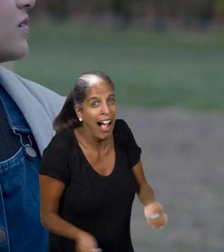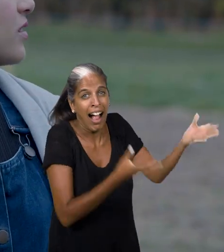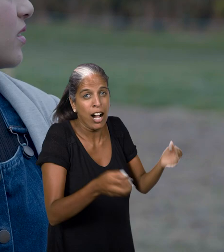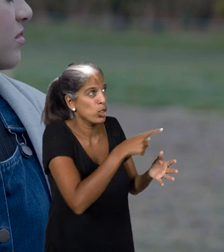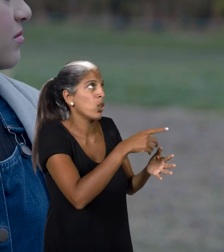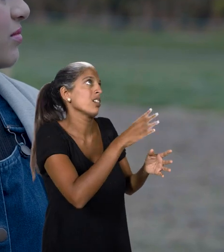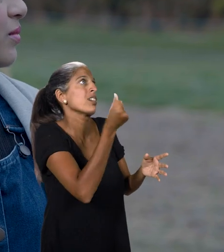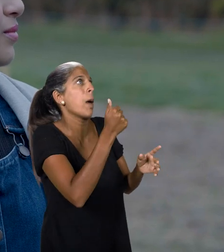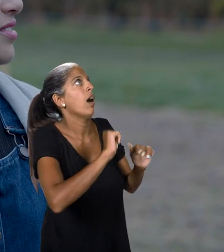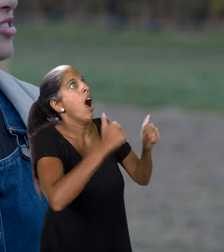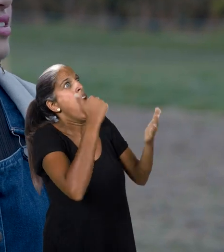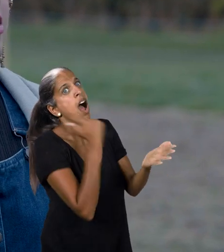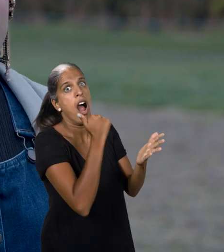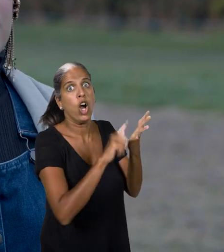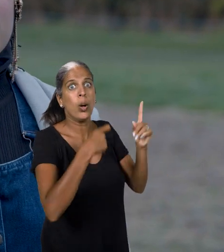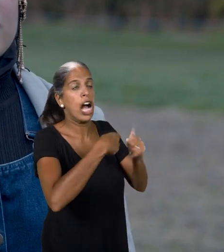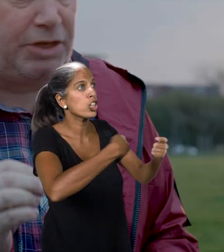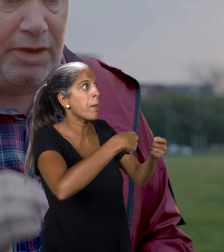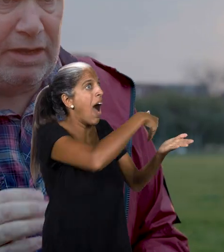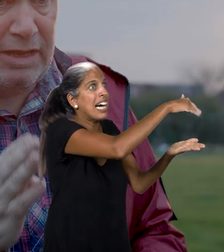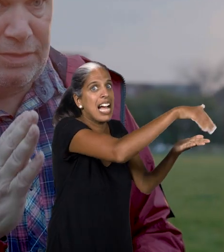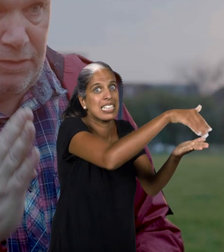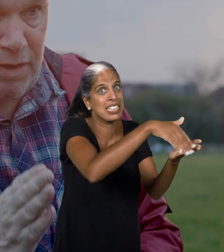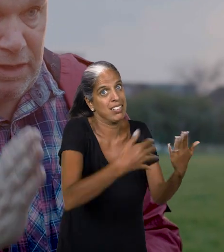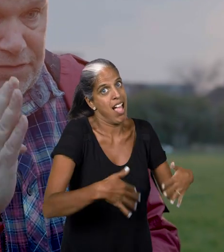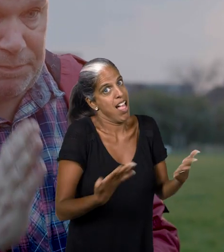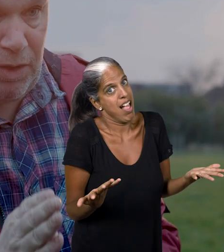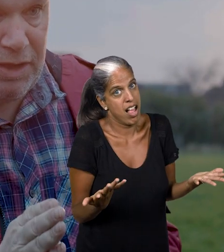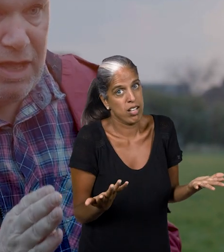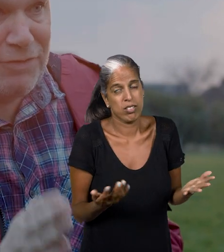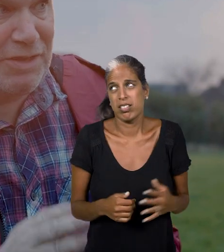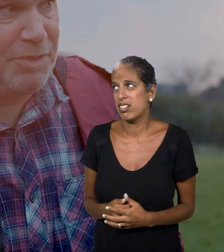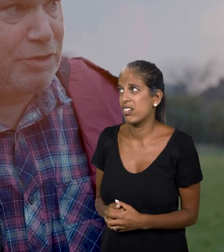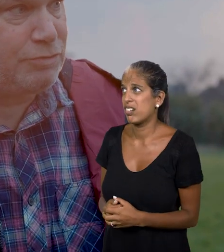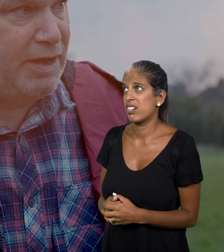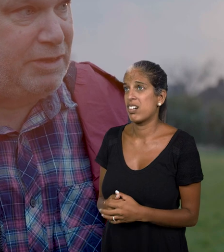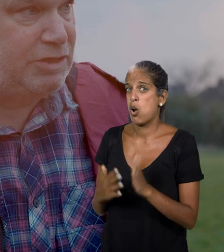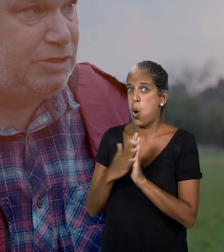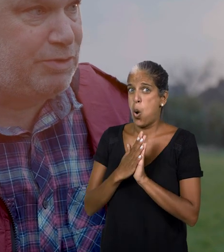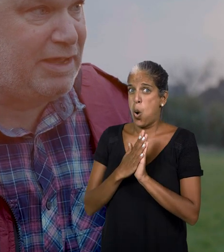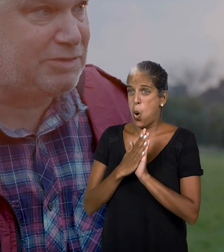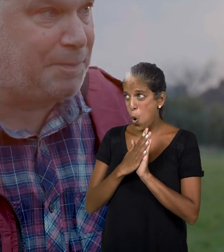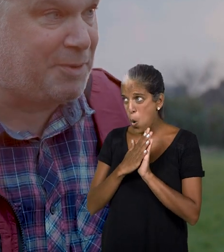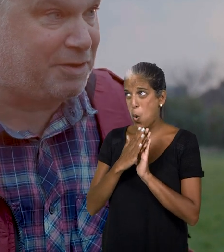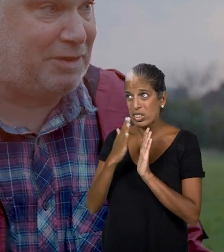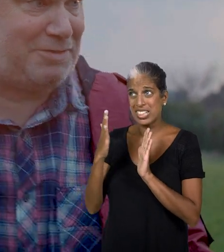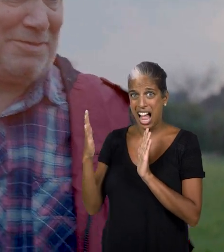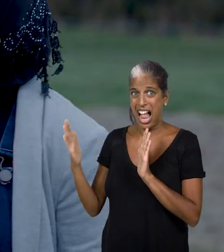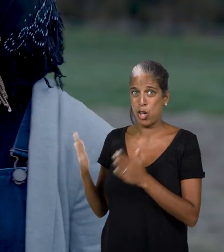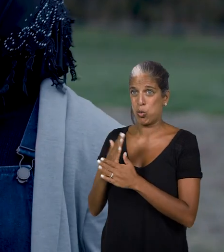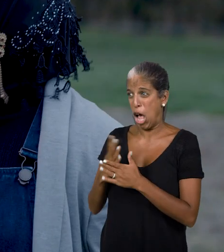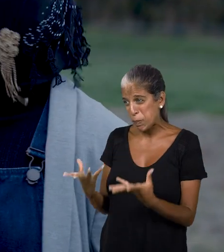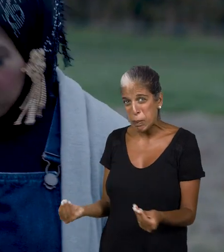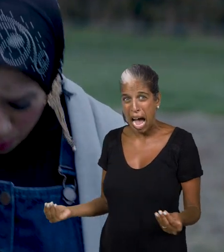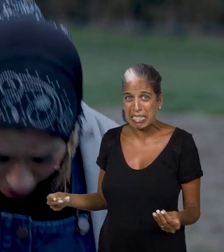Tiring, yes, but rewarding to know that you are directly in the line of supply for some of the great UK supermarkets.